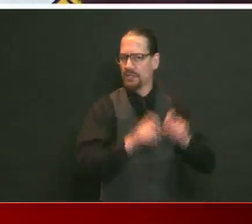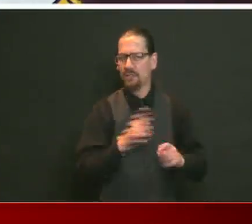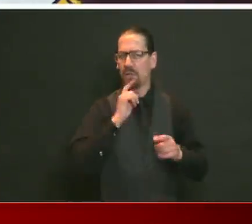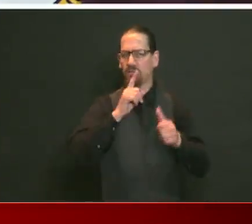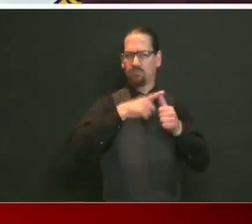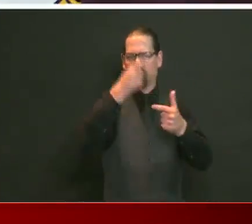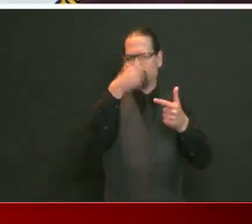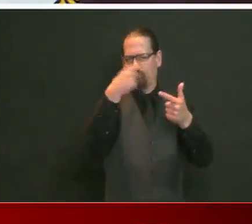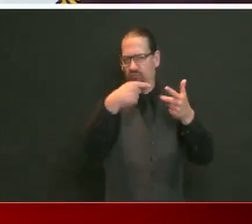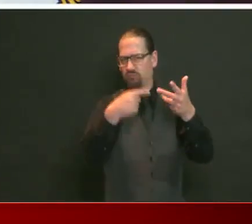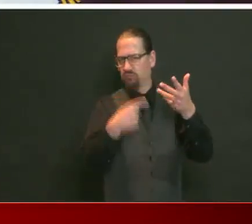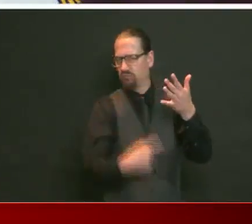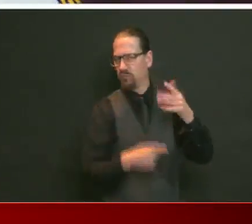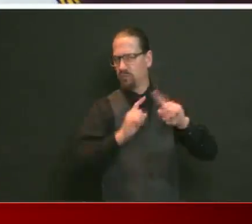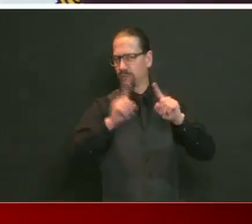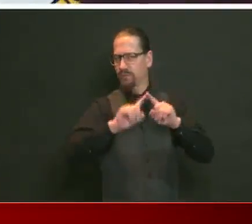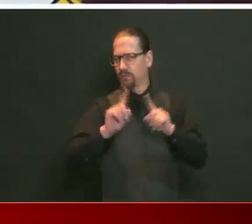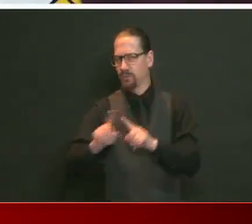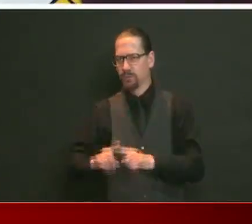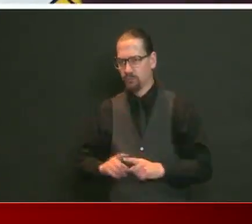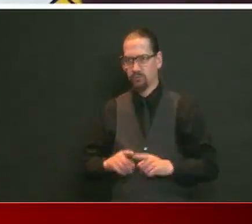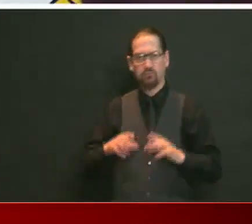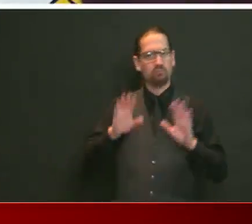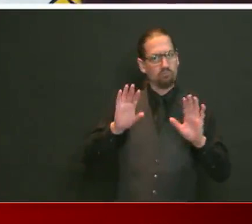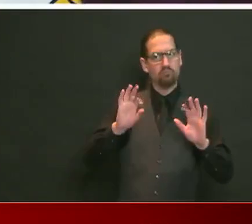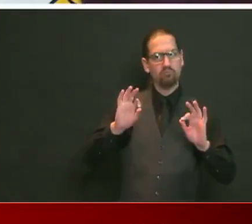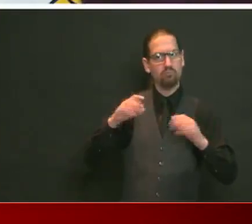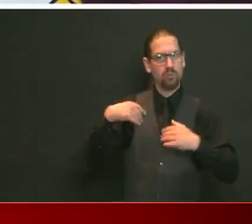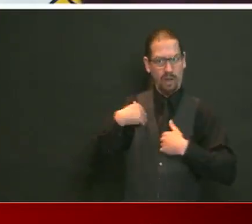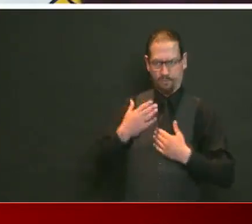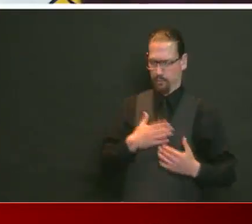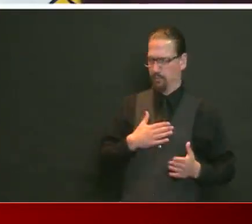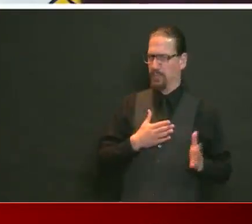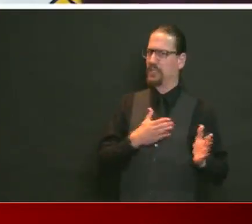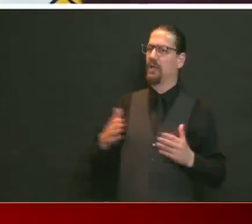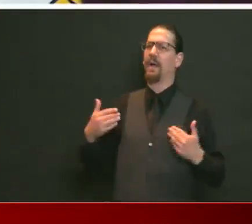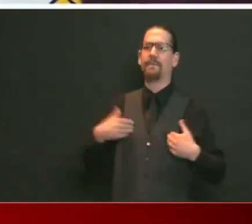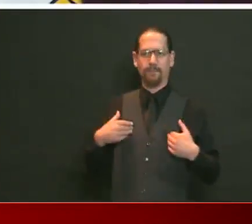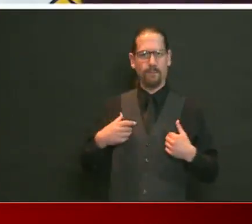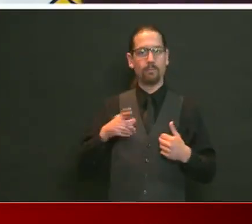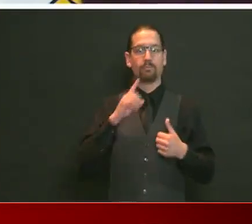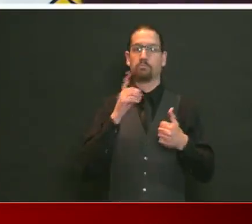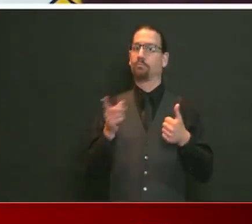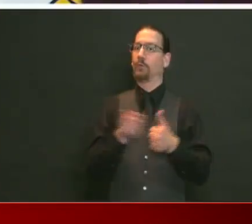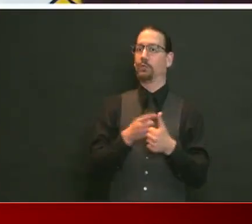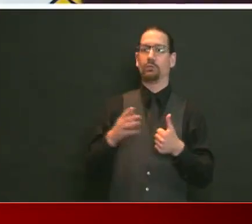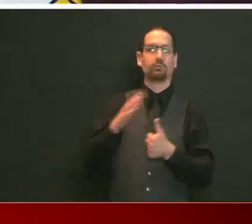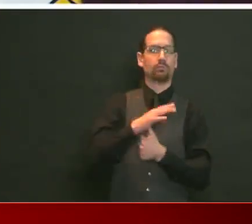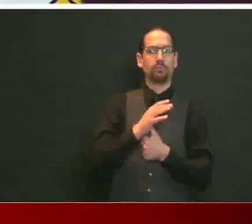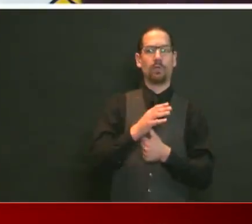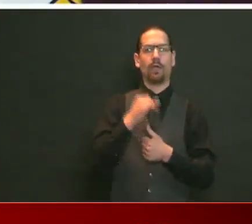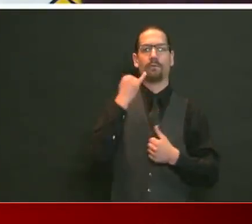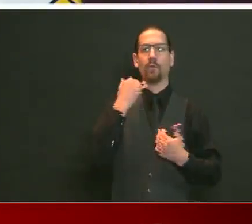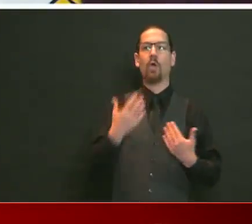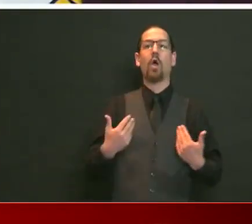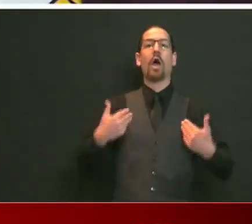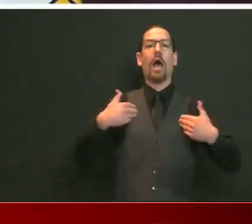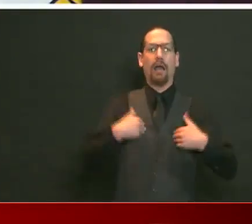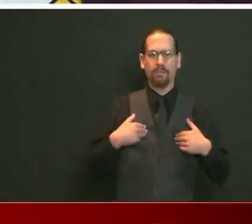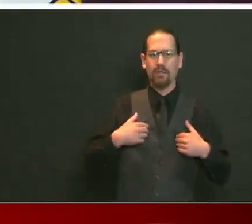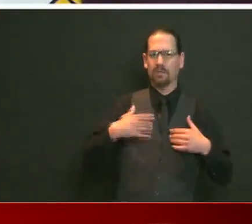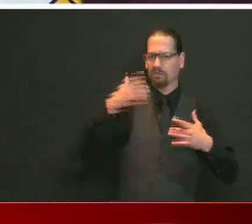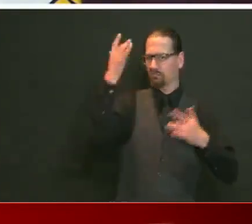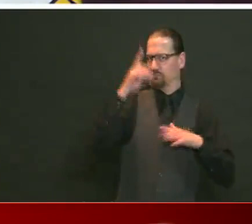a plan on testing. We want to test anyone who has symptoms within a day of those